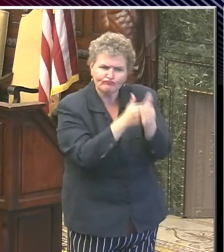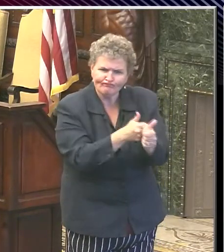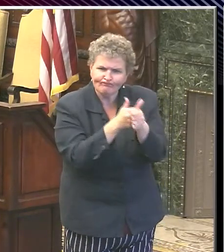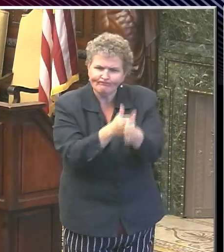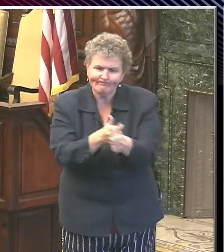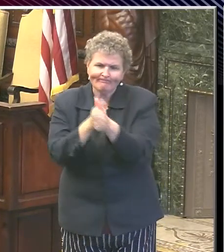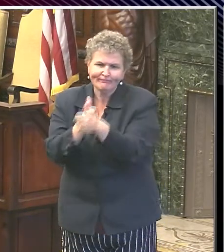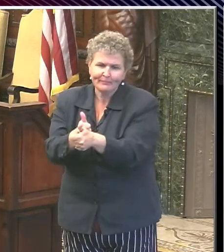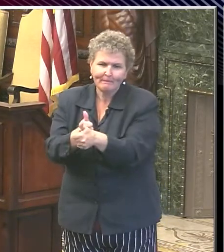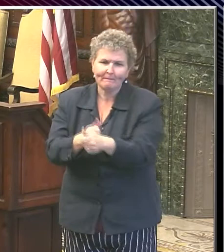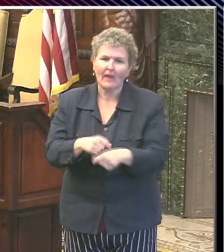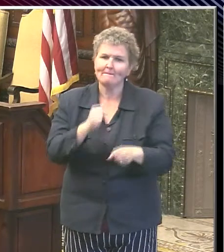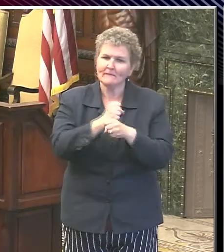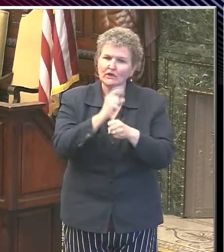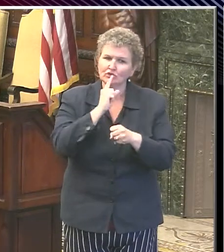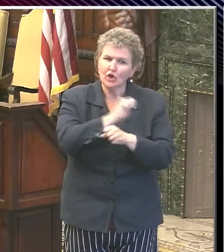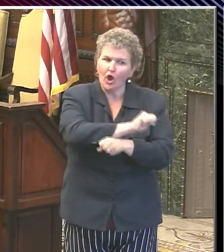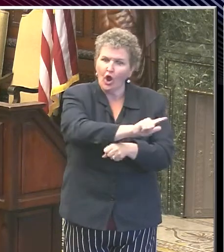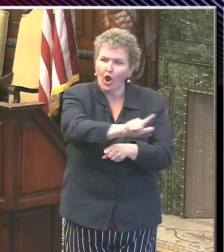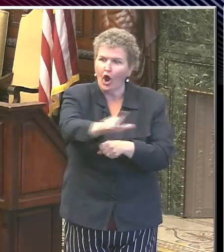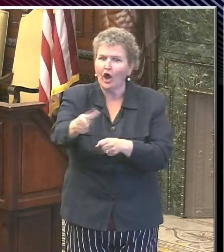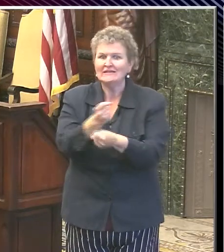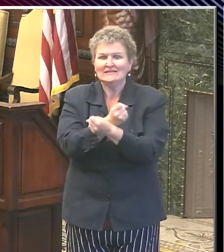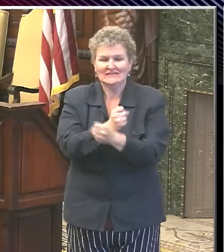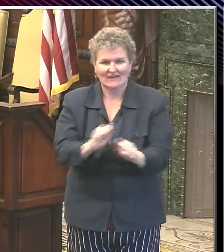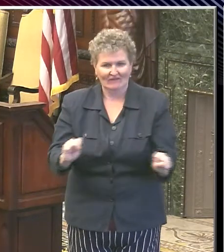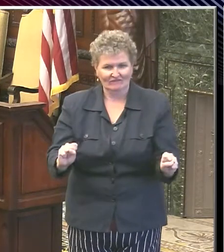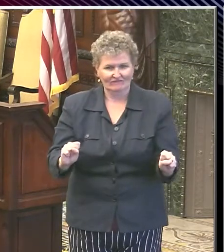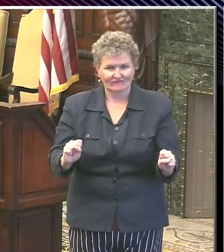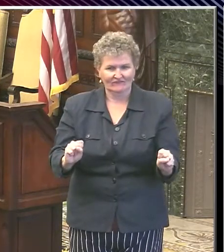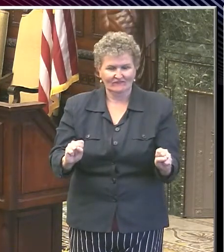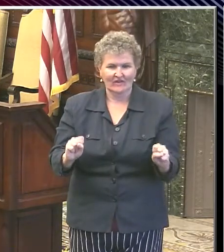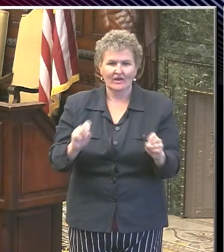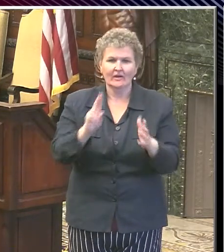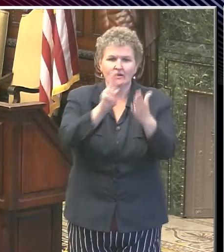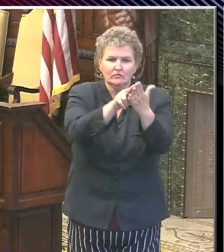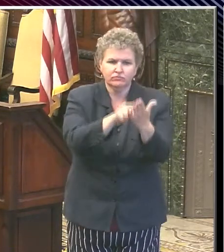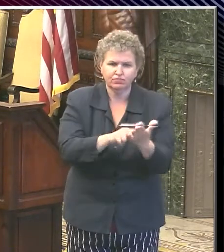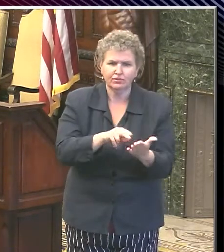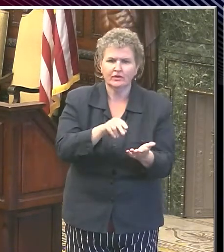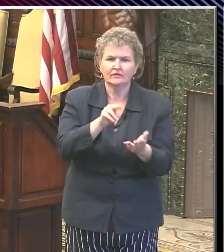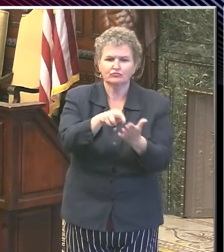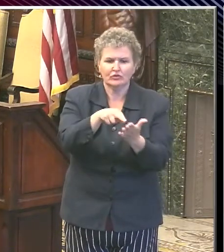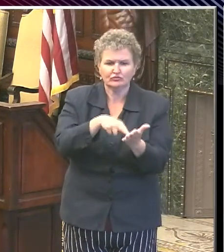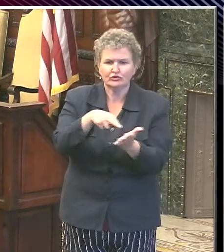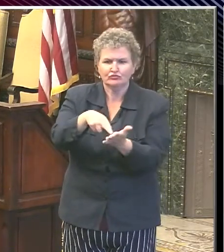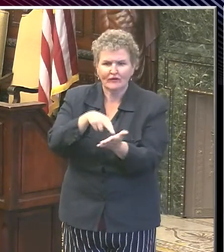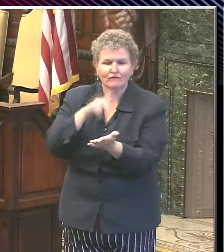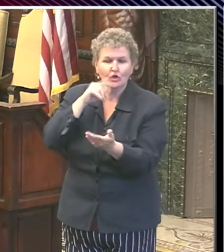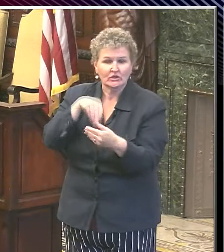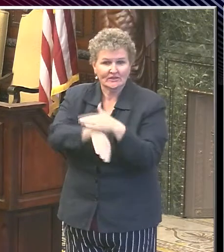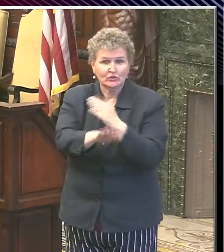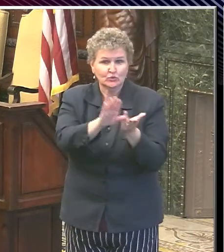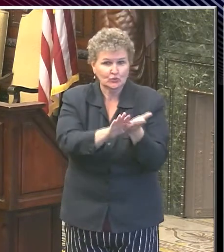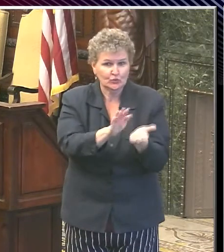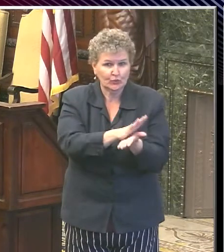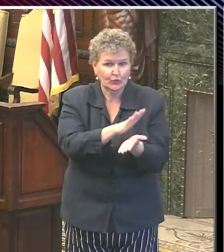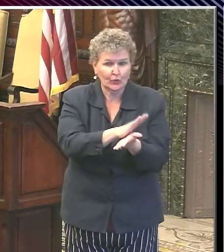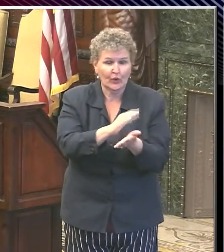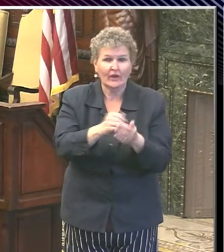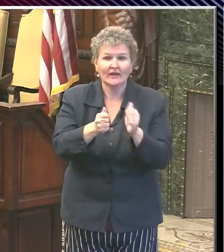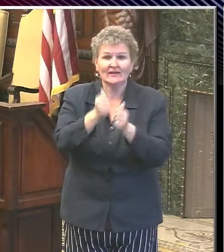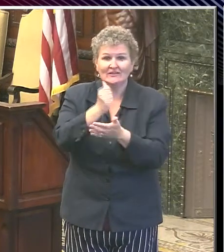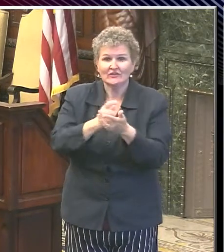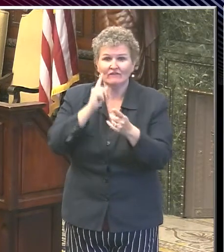safe and ready and available for children. So prior to reopening, all of our agencies are required to submit a